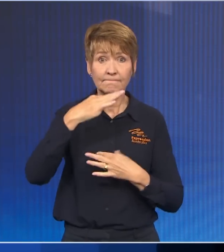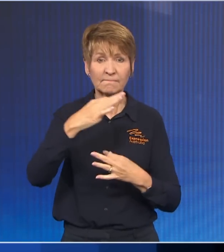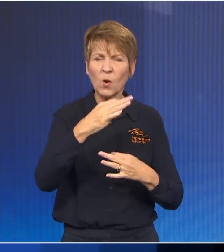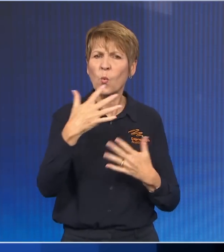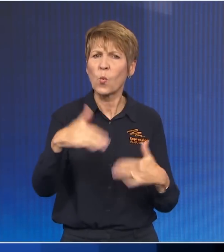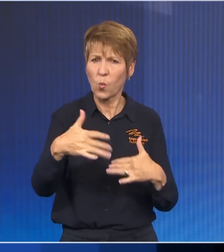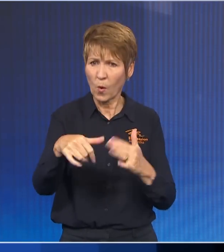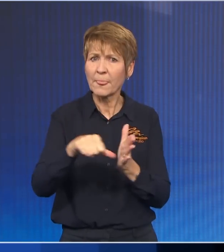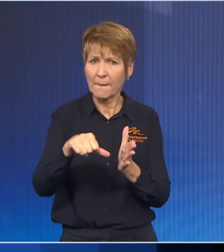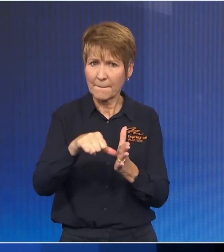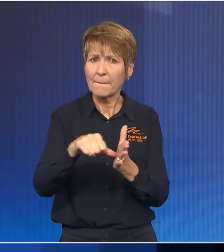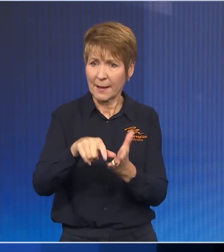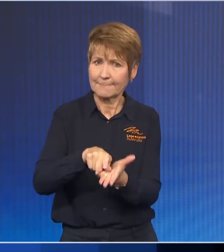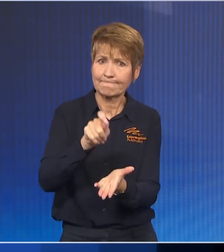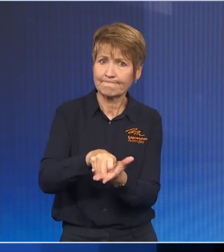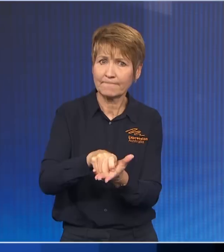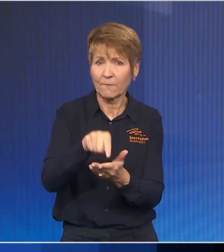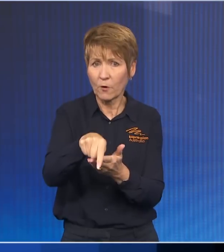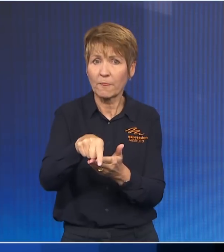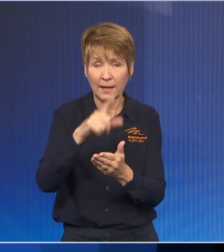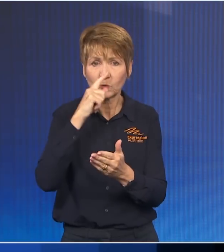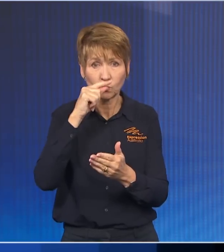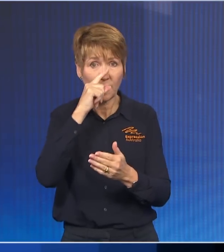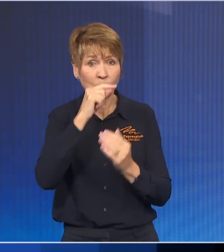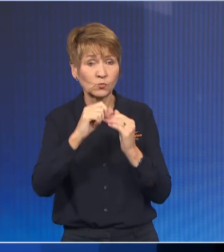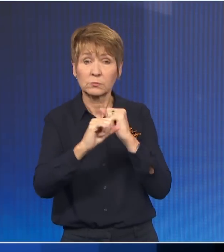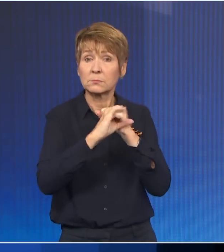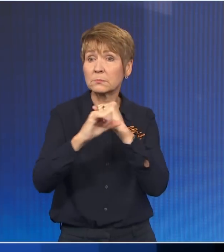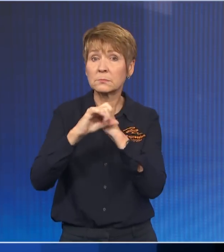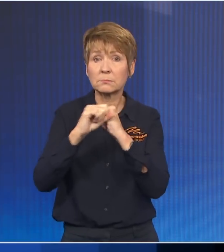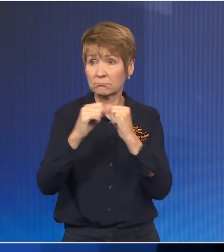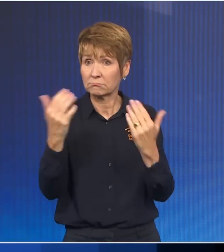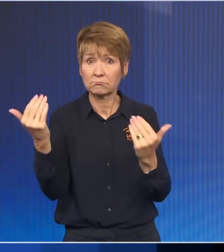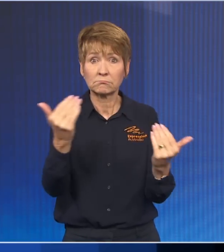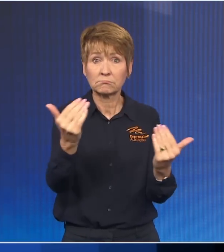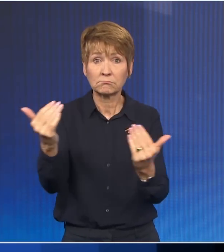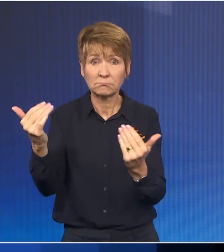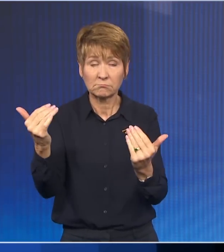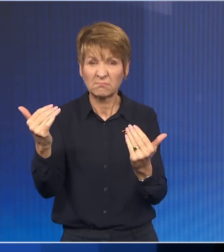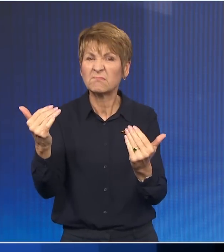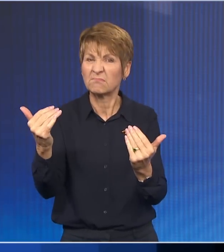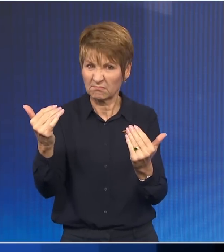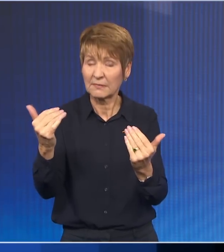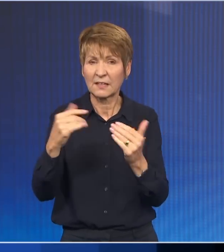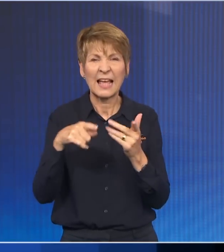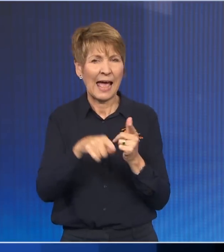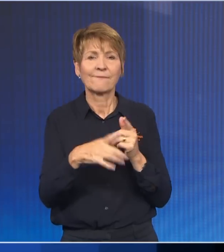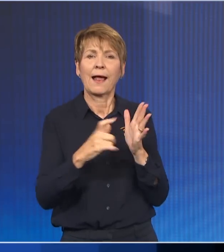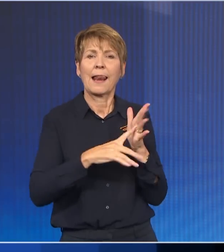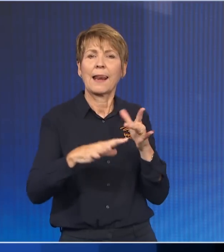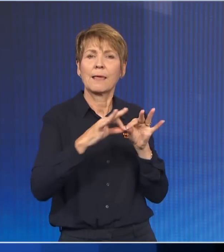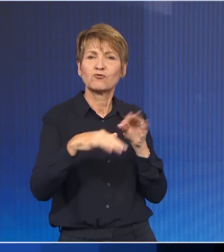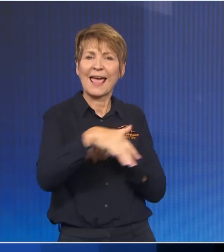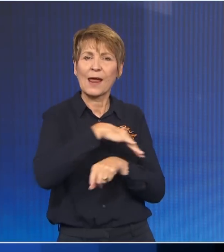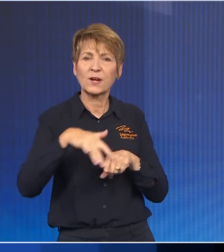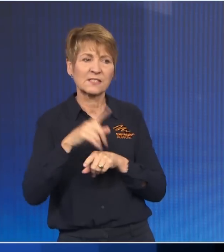And certainly, given that they were only running in Liberal seats against sitting Liberal members, what we have seen is